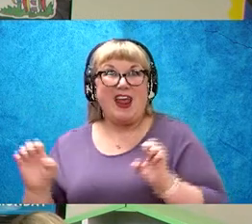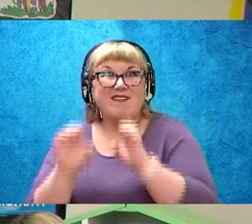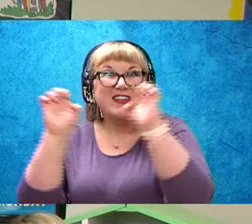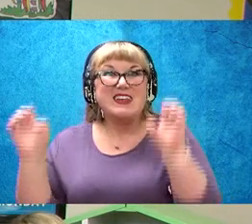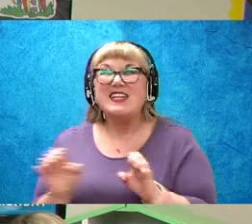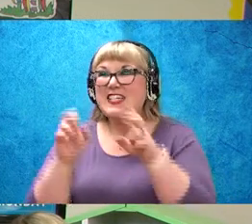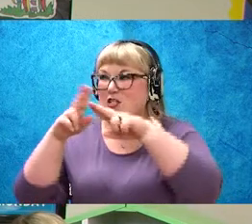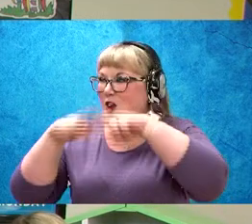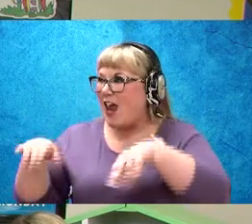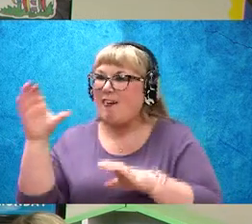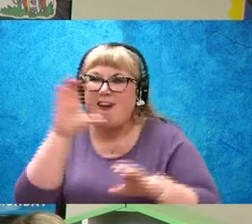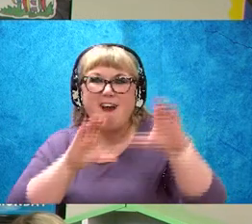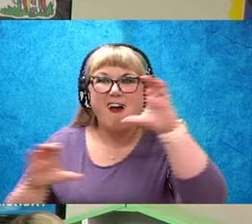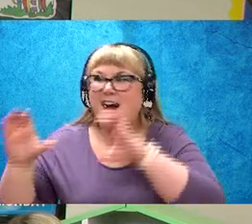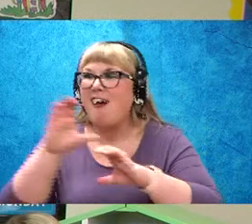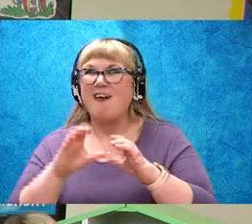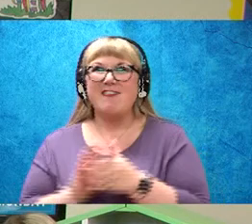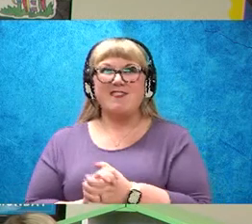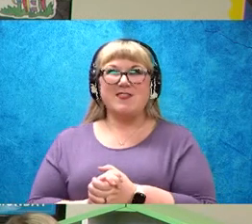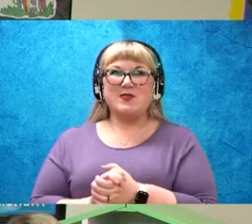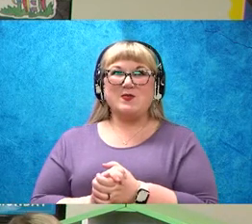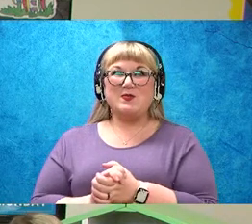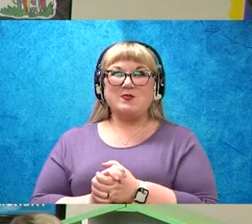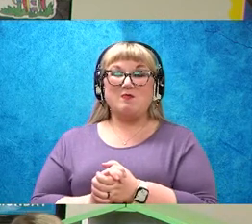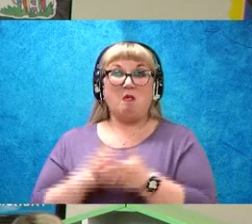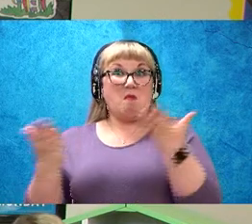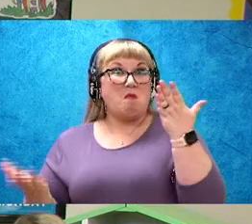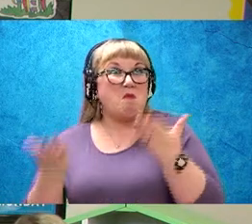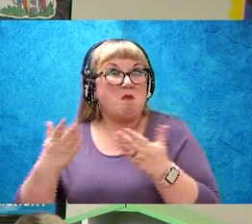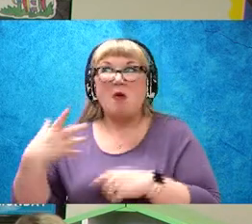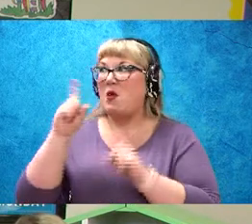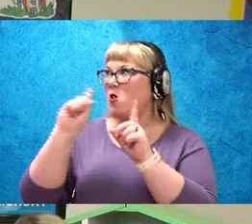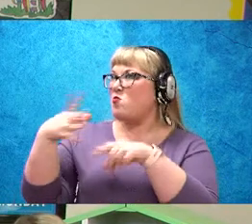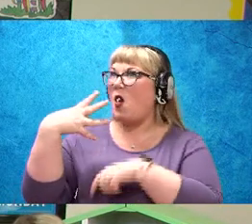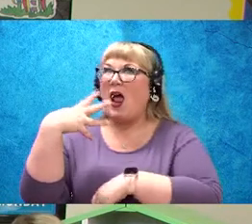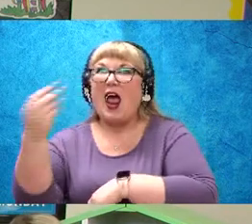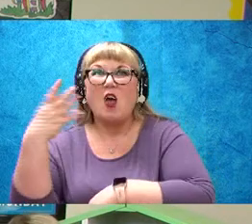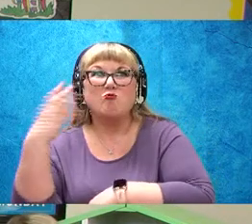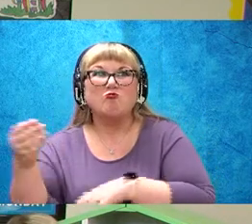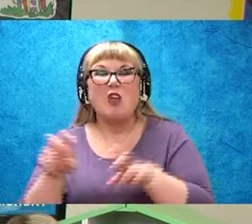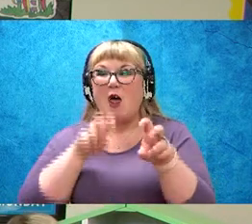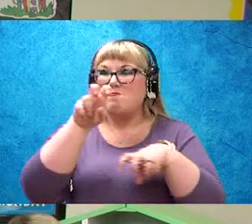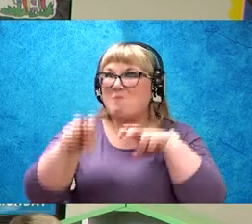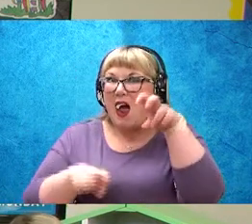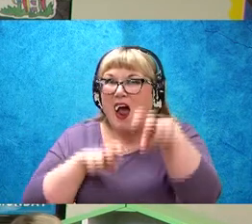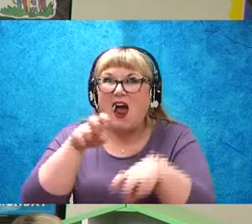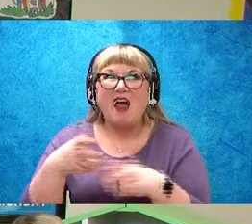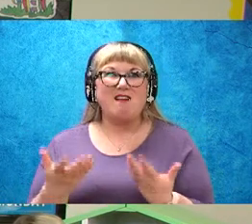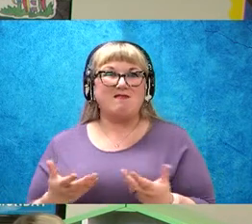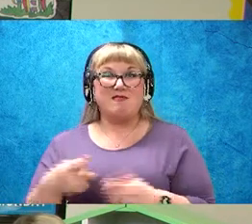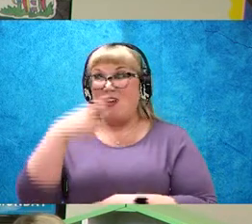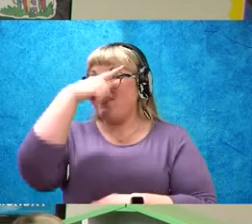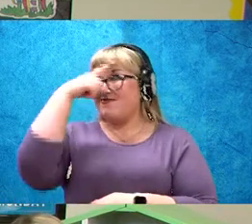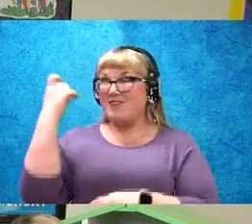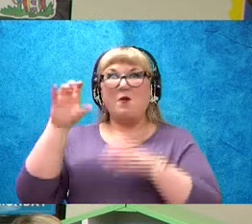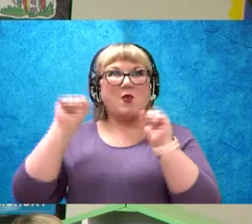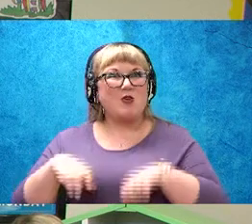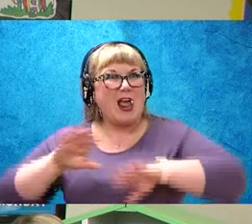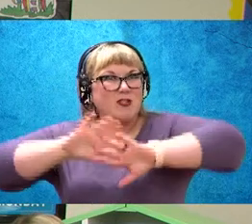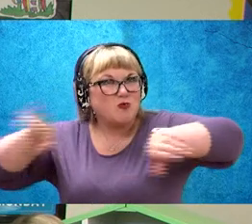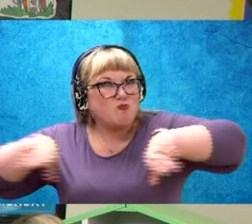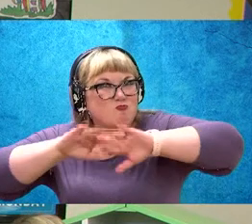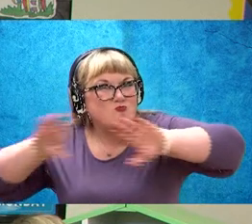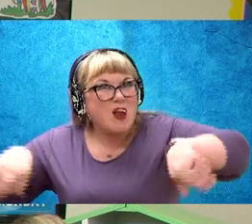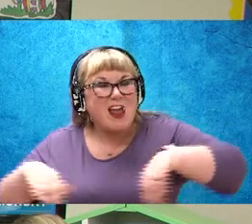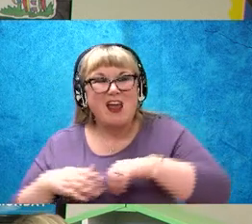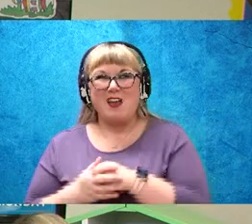hunt or maybe you're getting outside to ride your bike. And in summer, you can go swimming. One of my